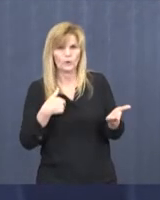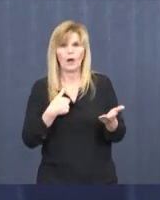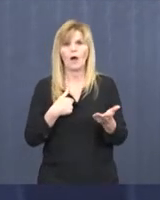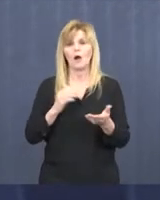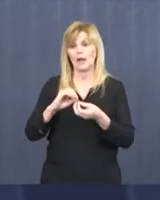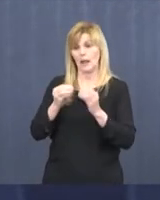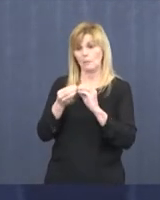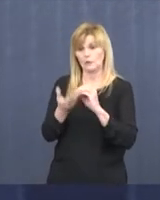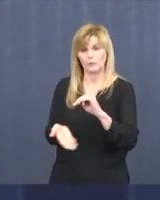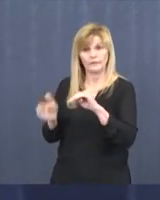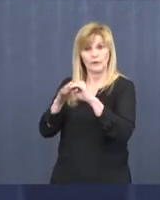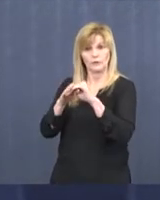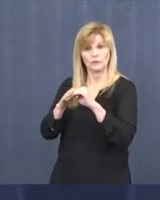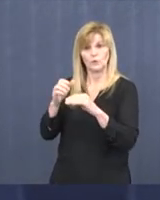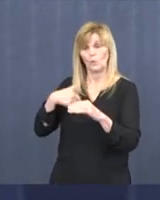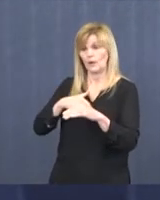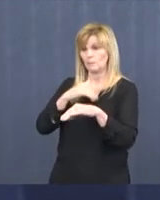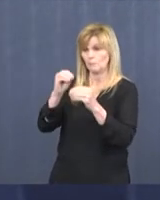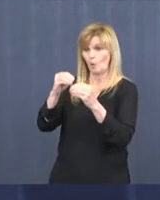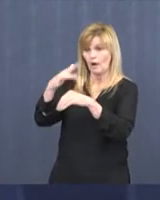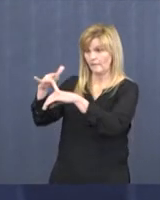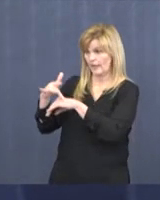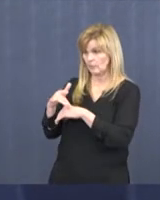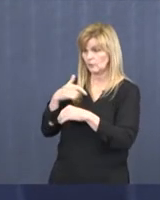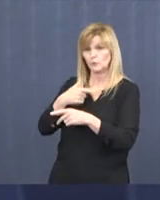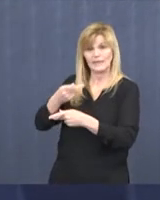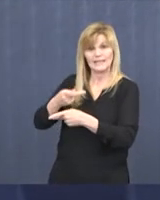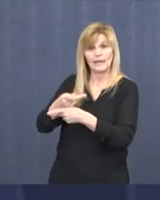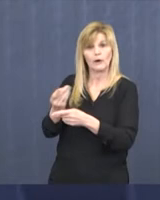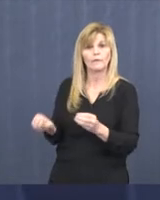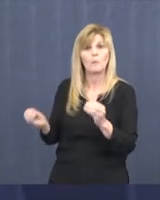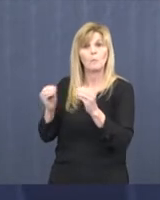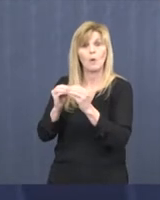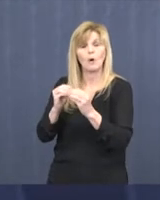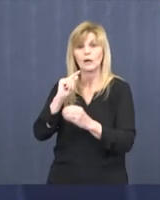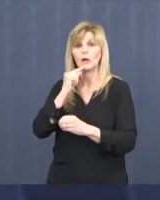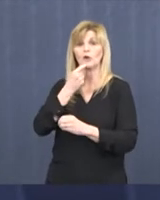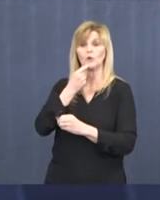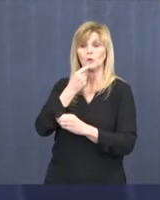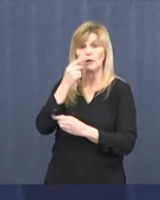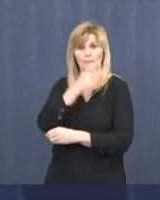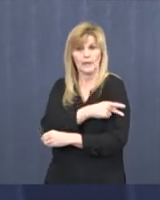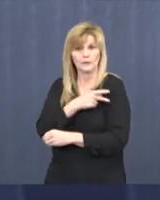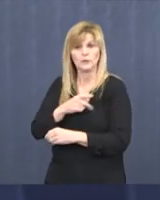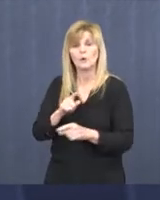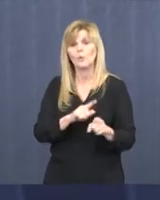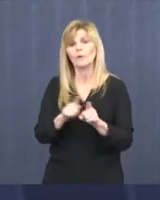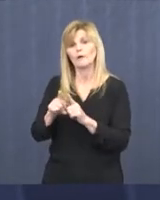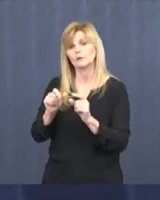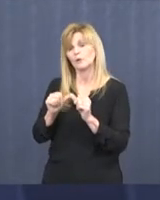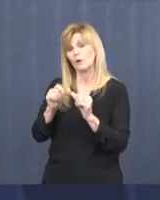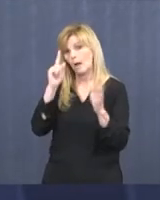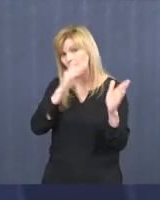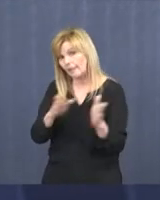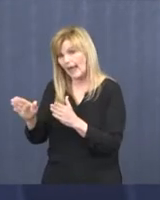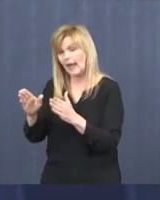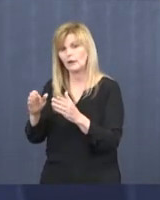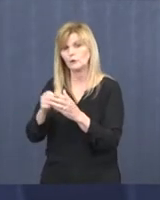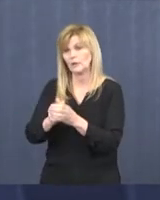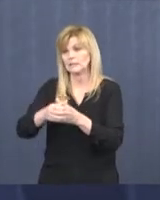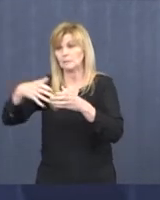capacity to take care of more acute patients as that impending surge comes, and we also have contingency plans beyond that.